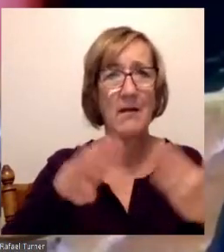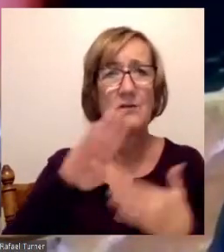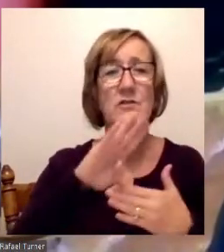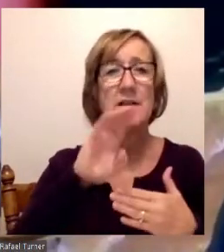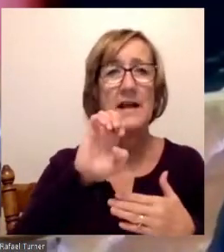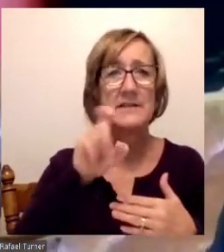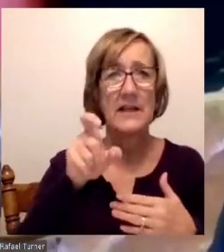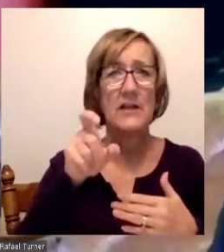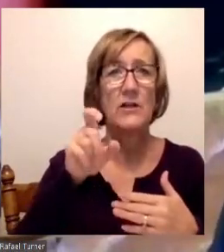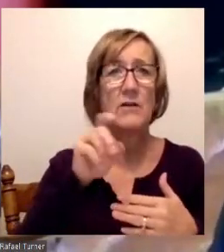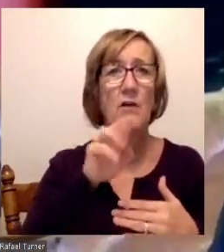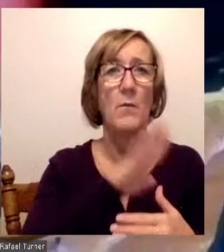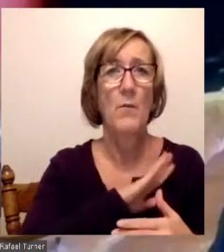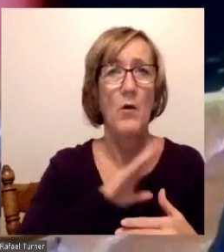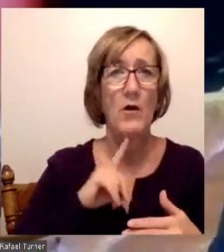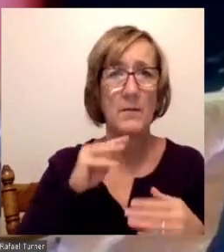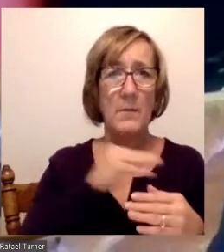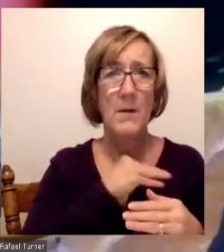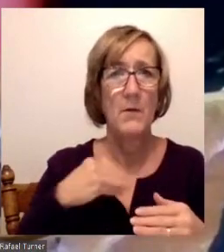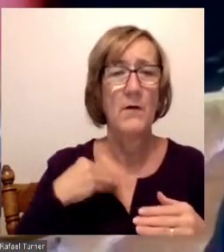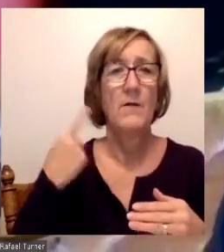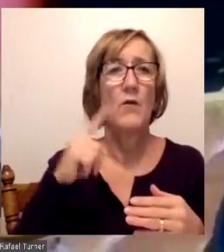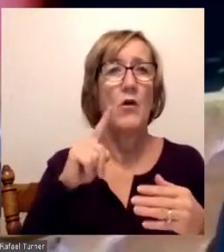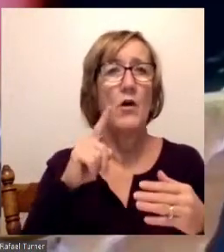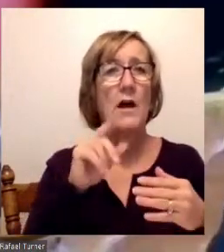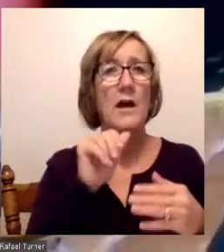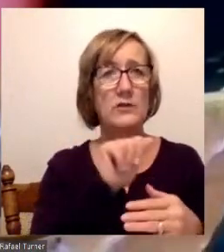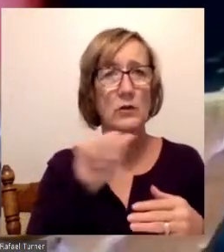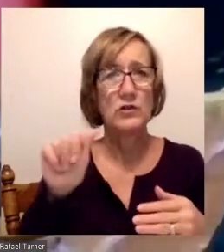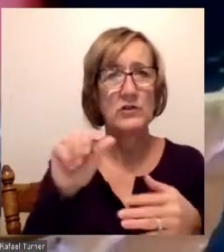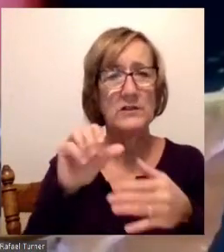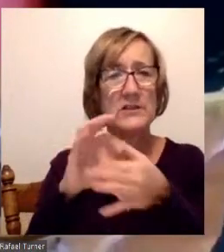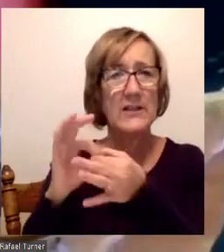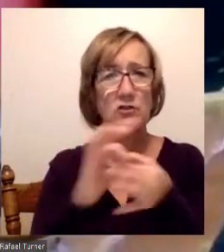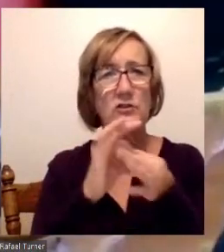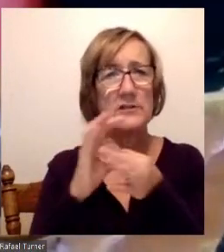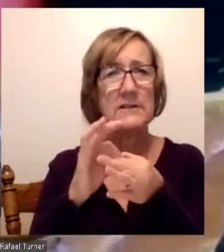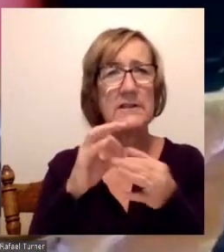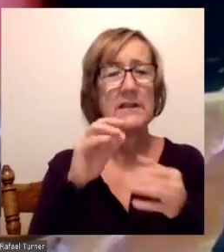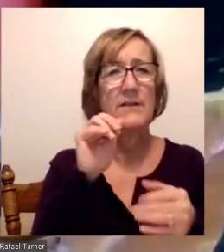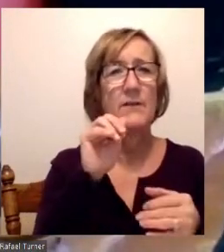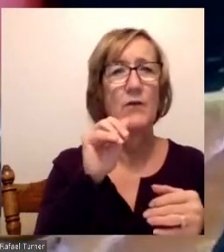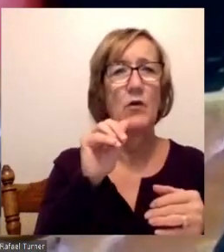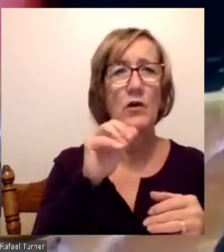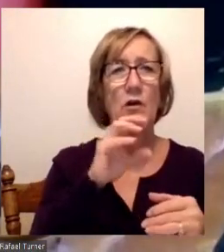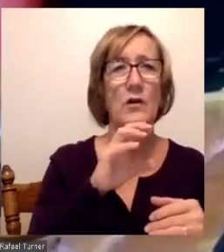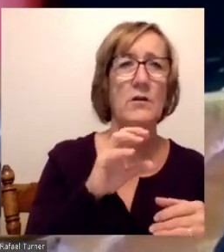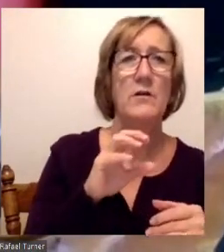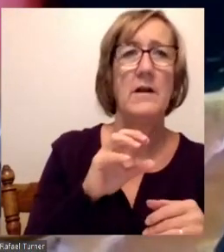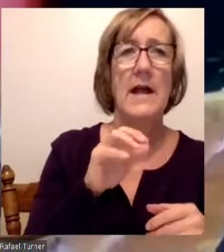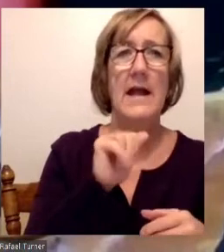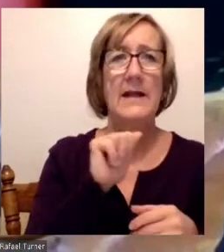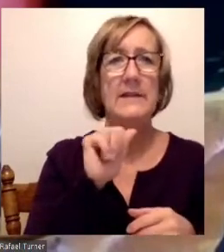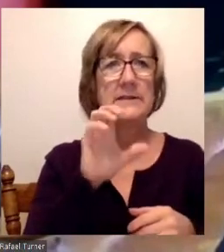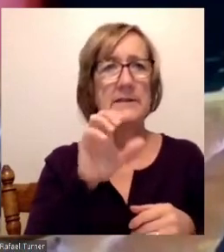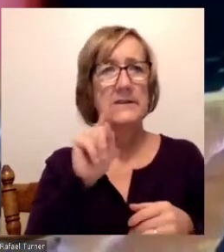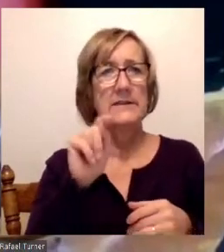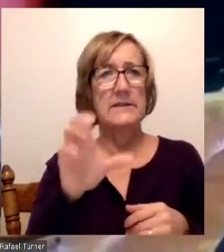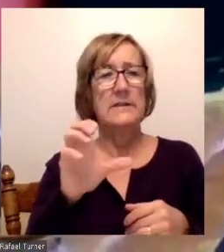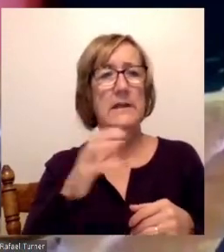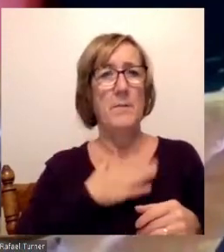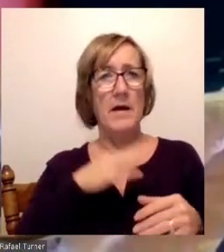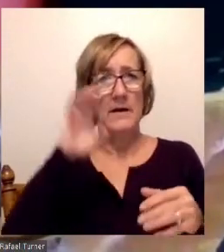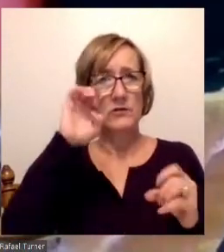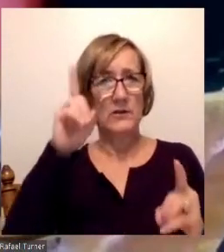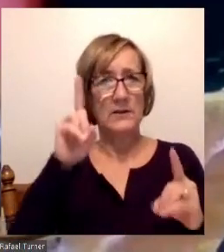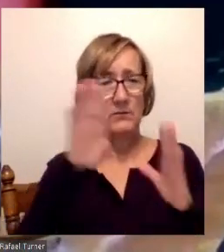member for the Association of Community College Trustees, which is ACCT. My educational background, I